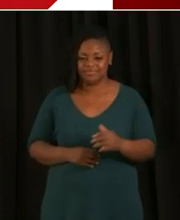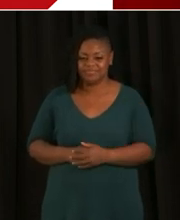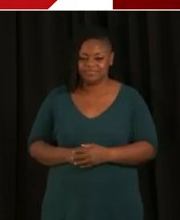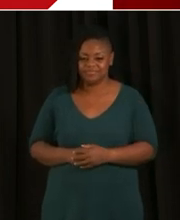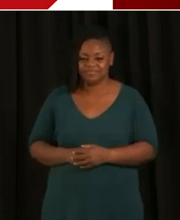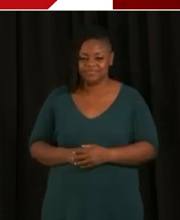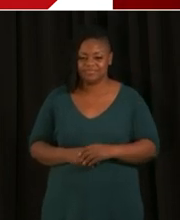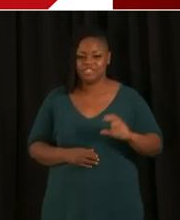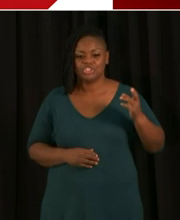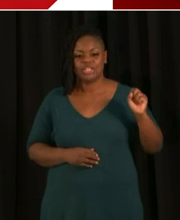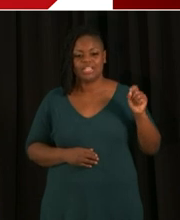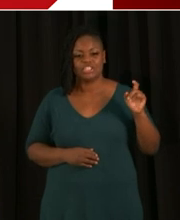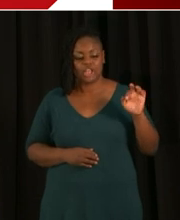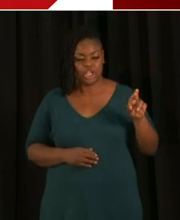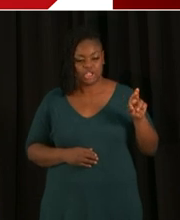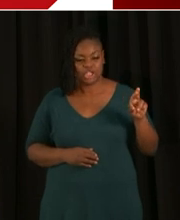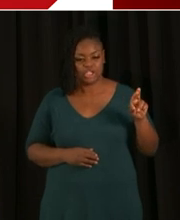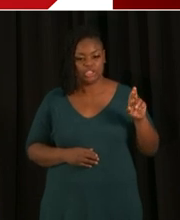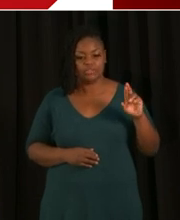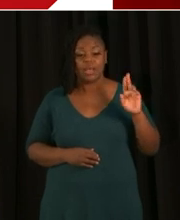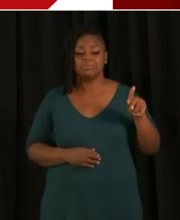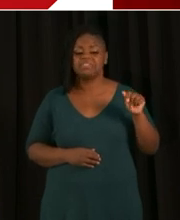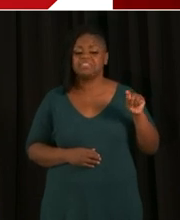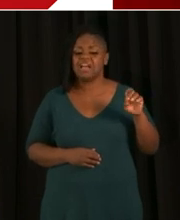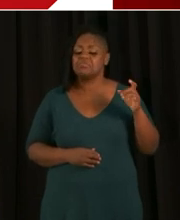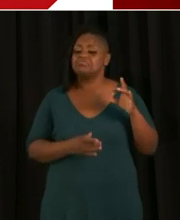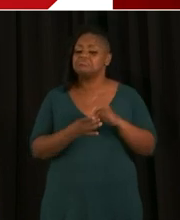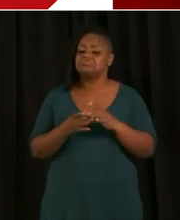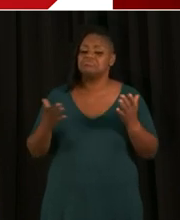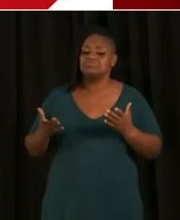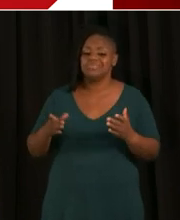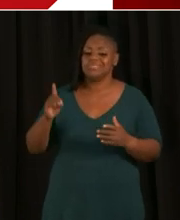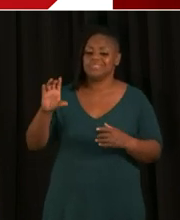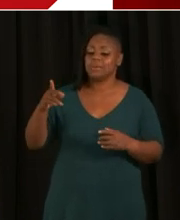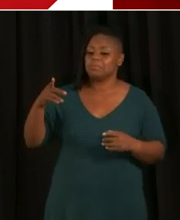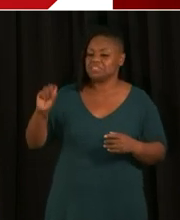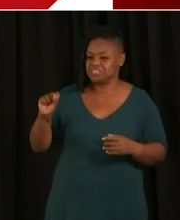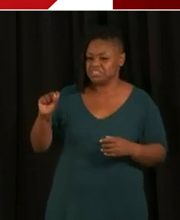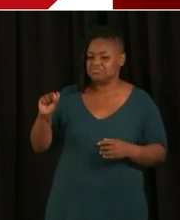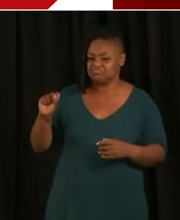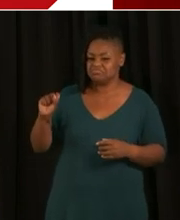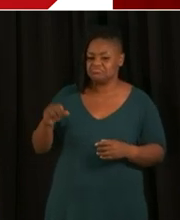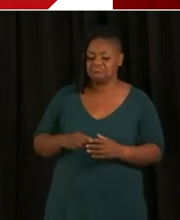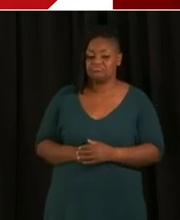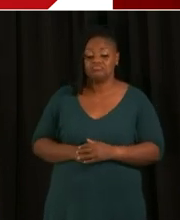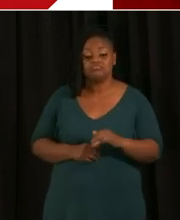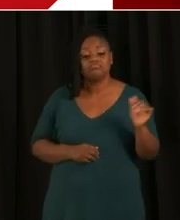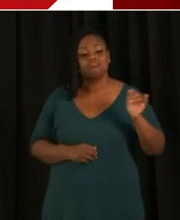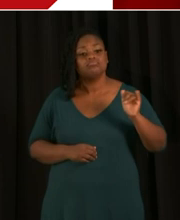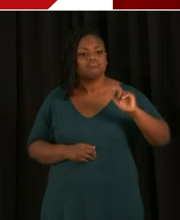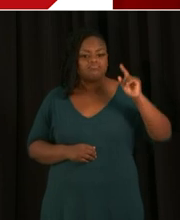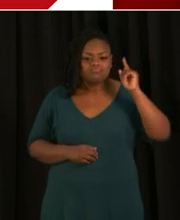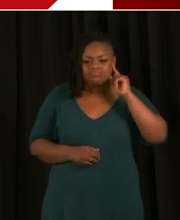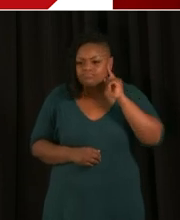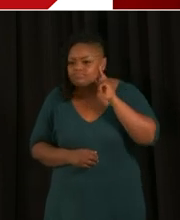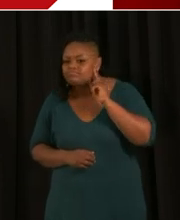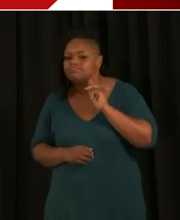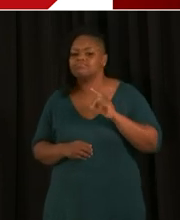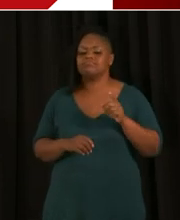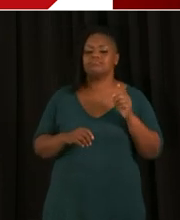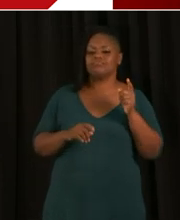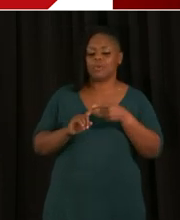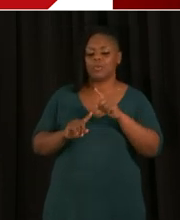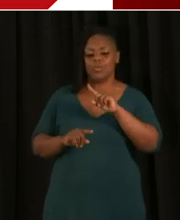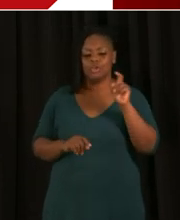for our care classrooms. And then we will also be hearing today during our Q&A portion from